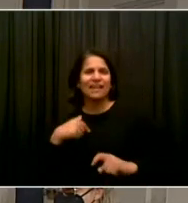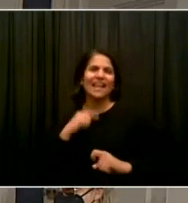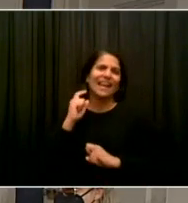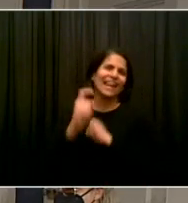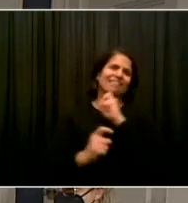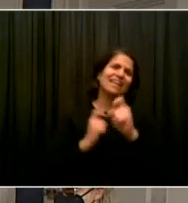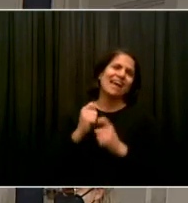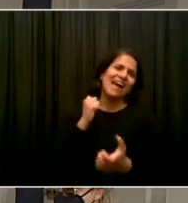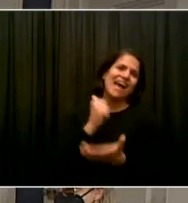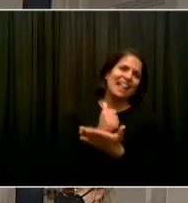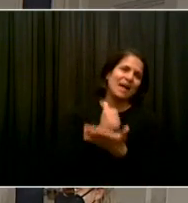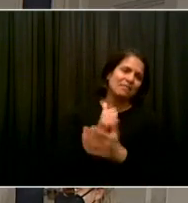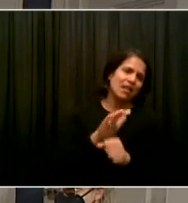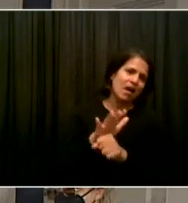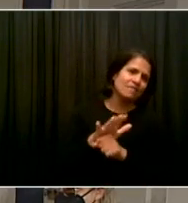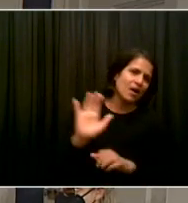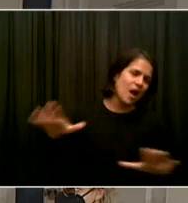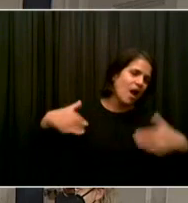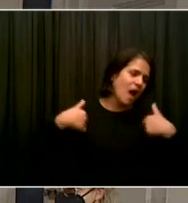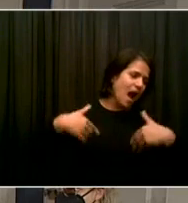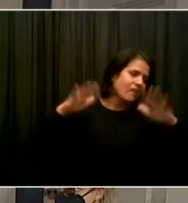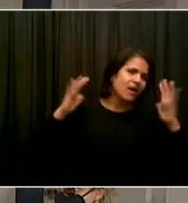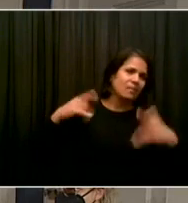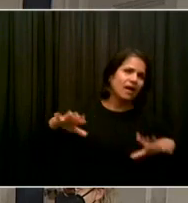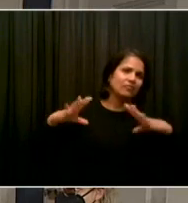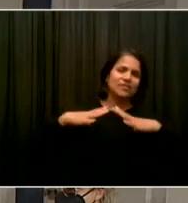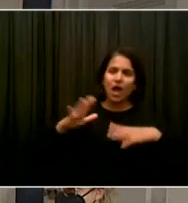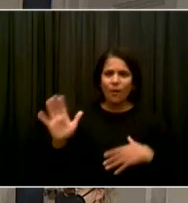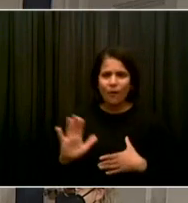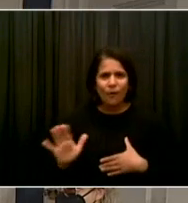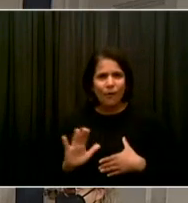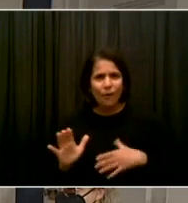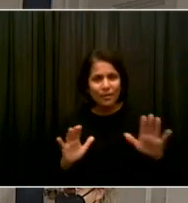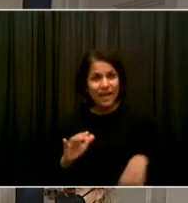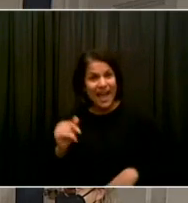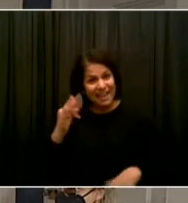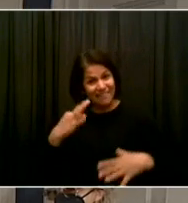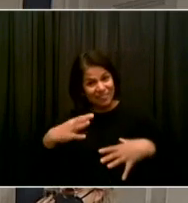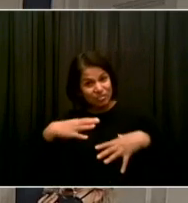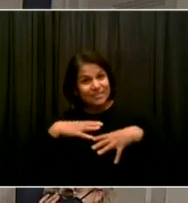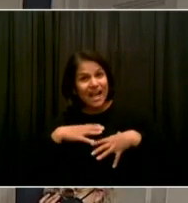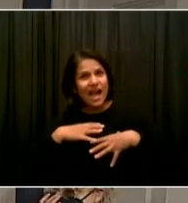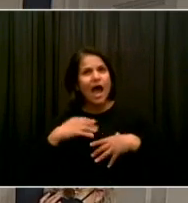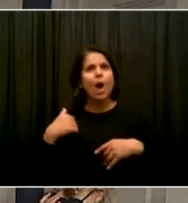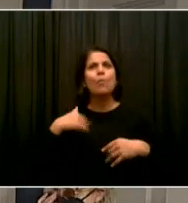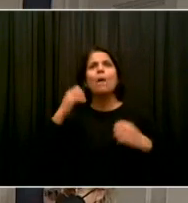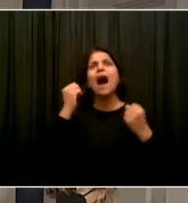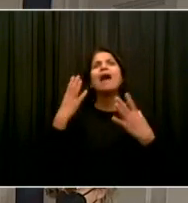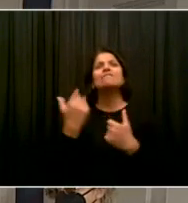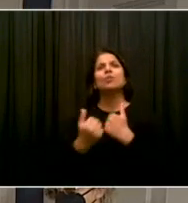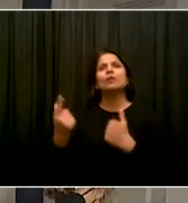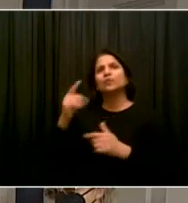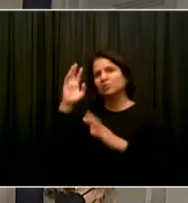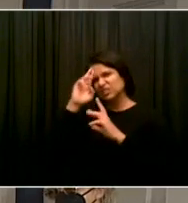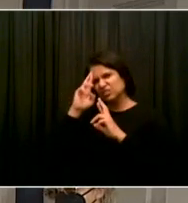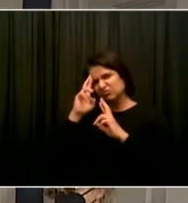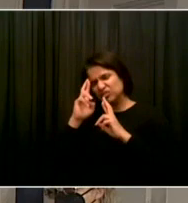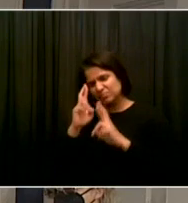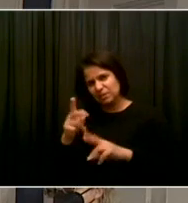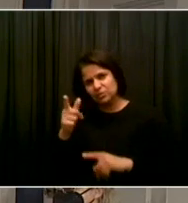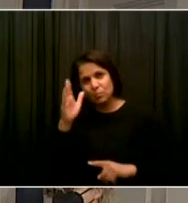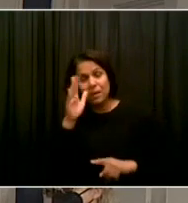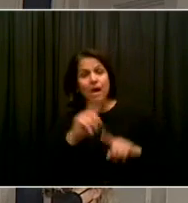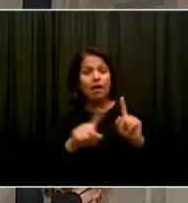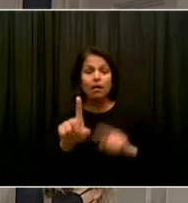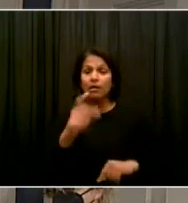do so with tremendous respect and renown. And you could have just said, that's enough. But every time I go to rally, you're there.